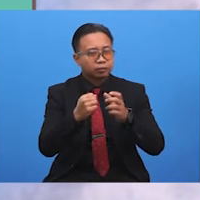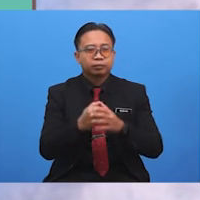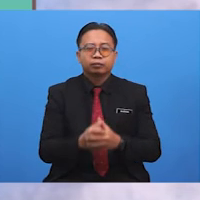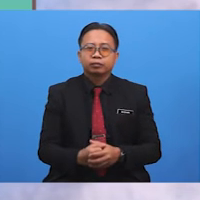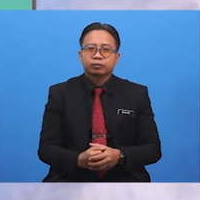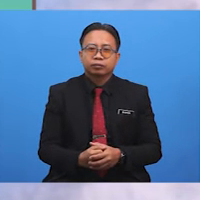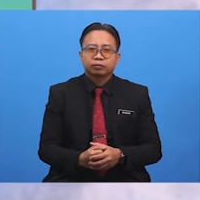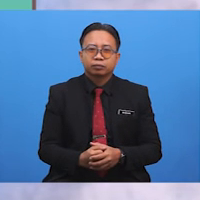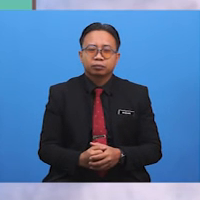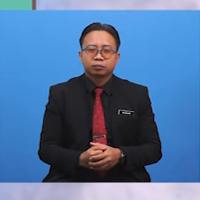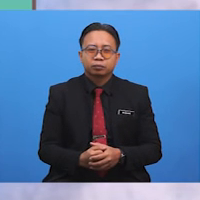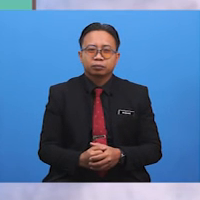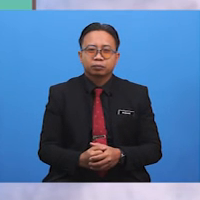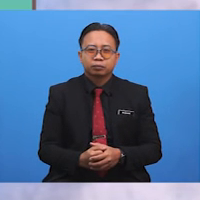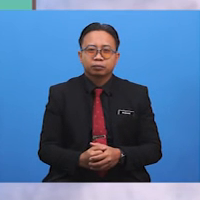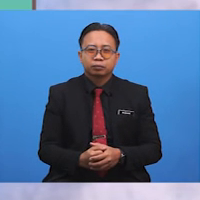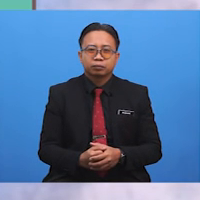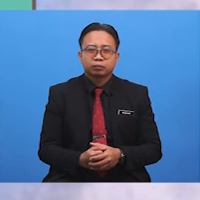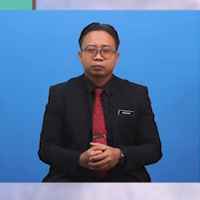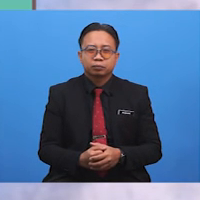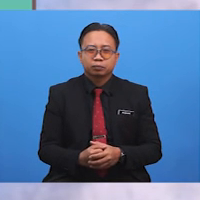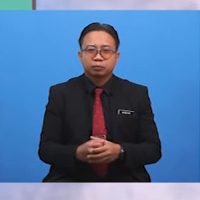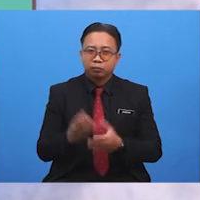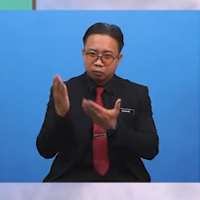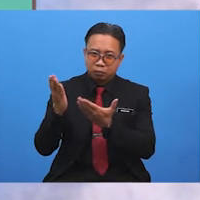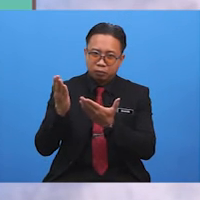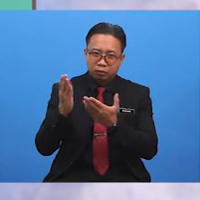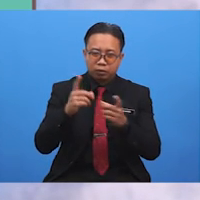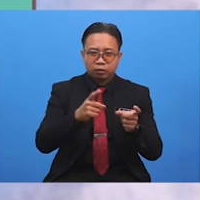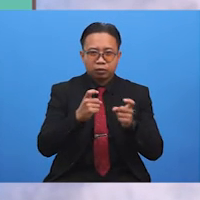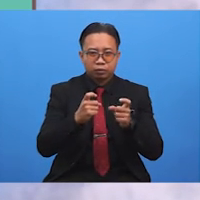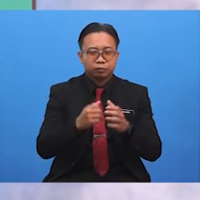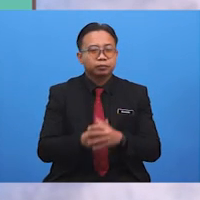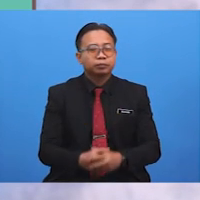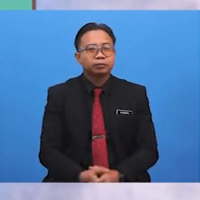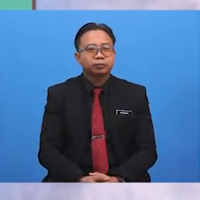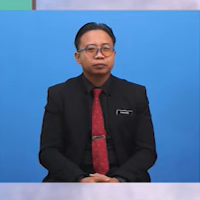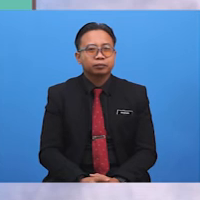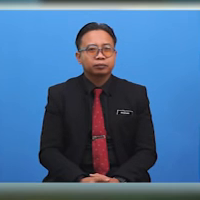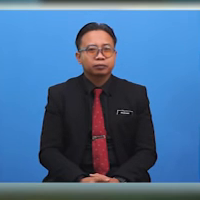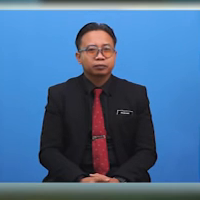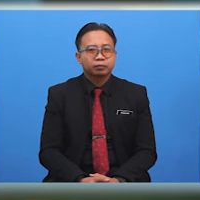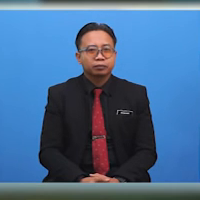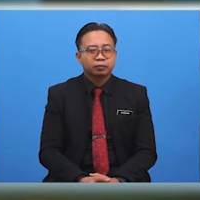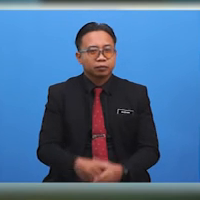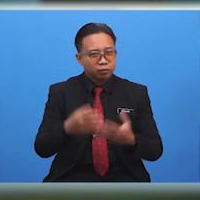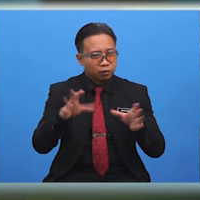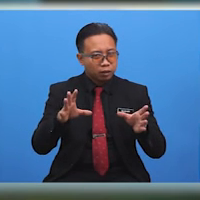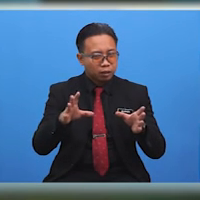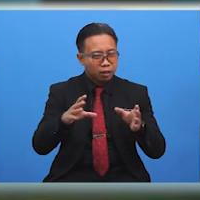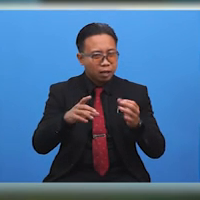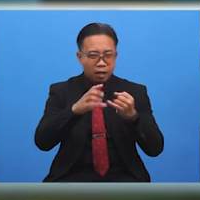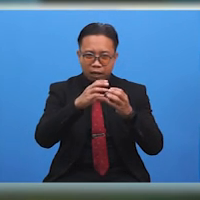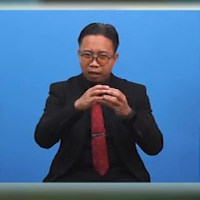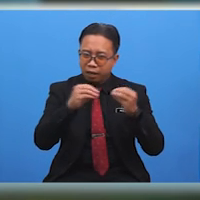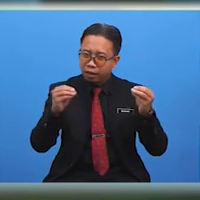toot Say the to to to toot toot Is it harder to toot or to to toot to toot to toot? Ha! We have come